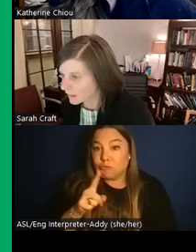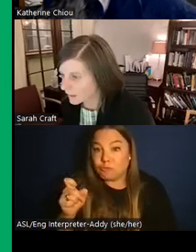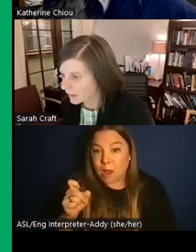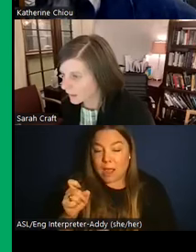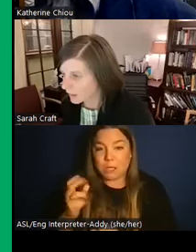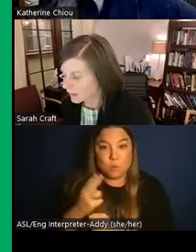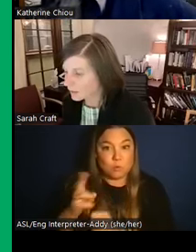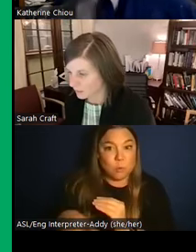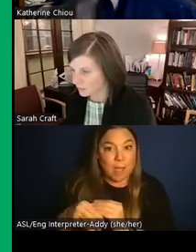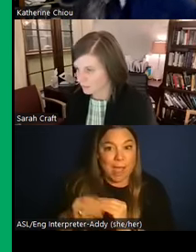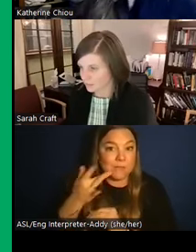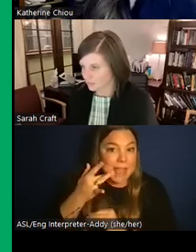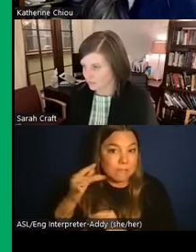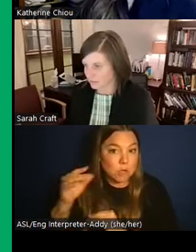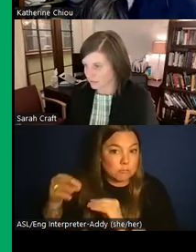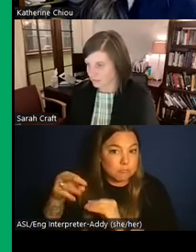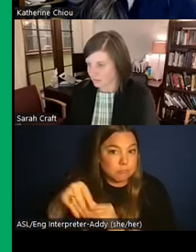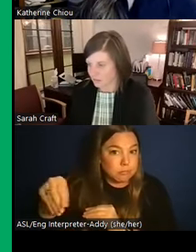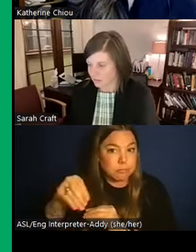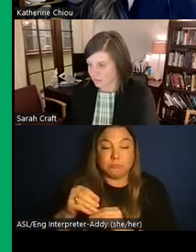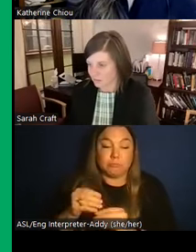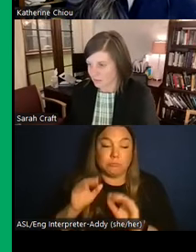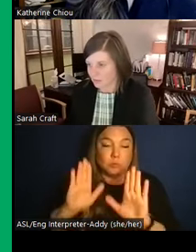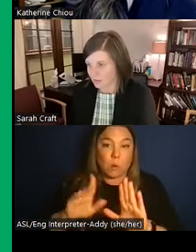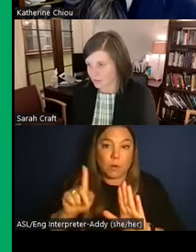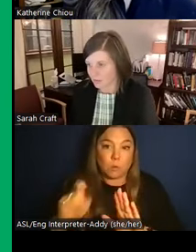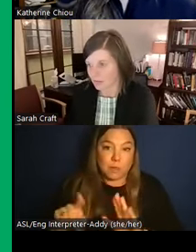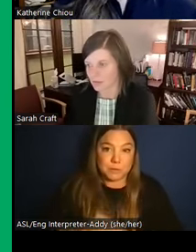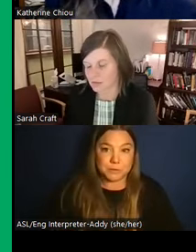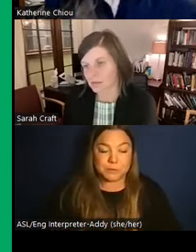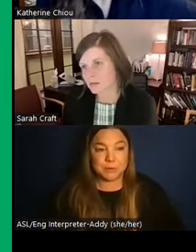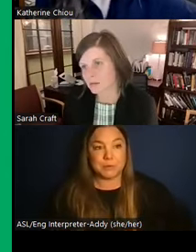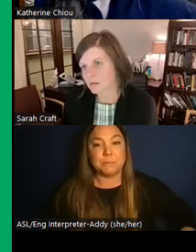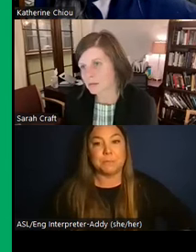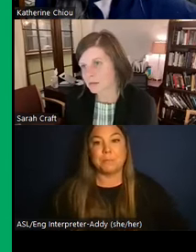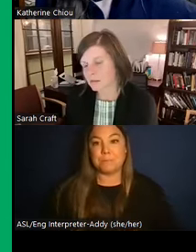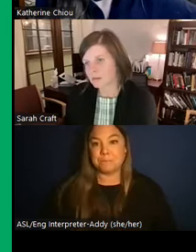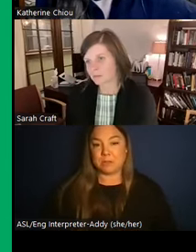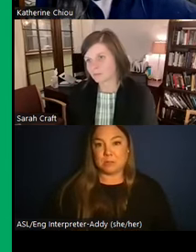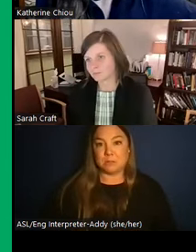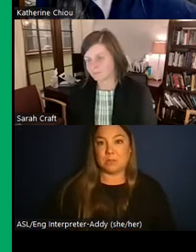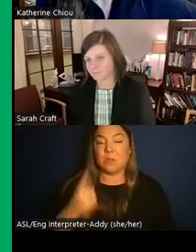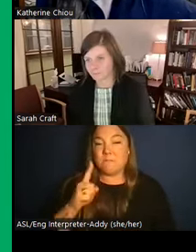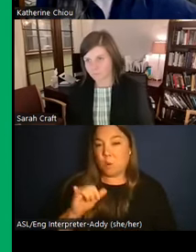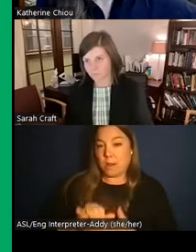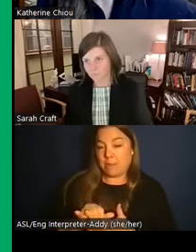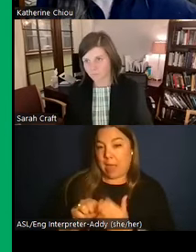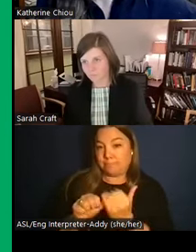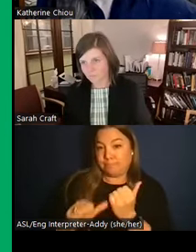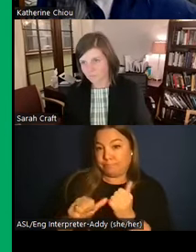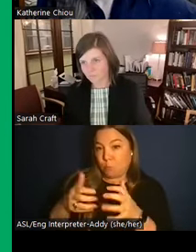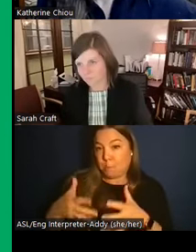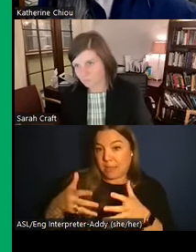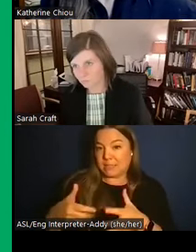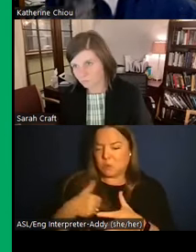flavoring? That's a really great question. I mean, so in terms of at least the paleo fecal remains, we find a ton of the stuff